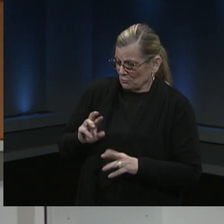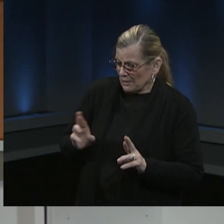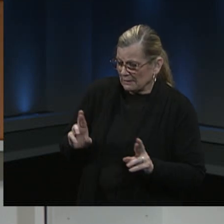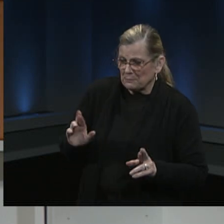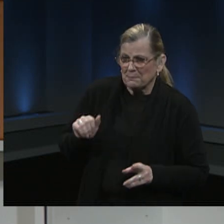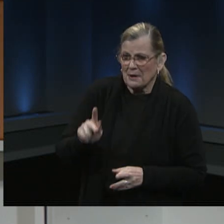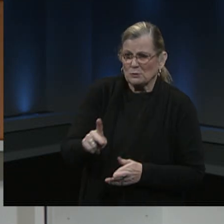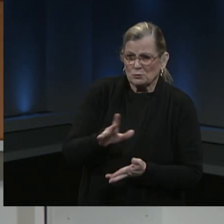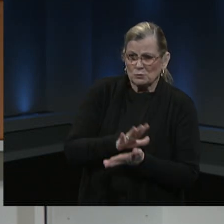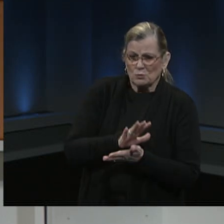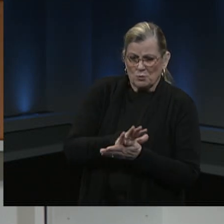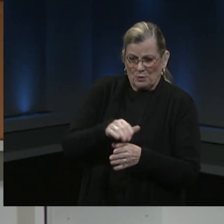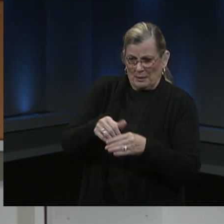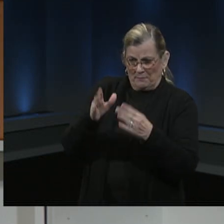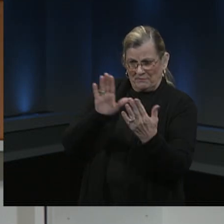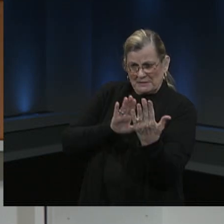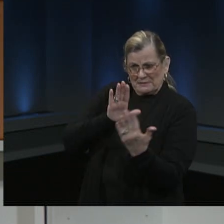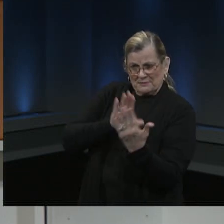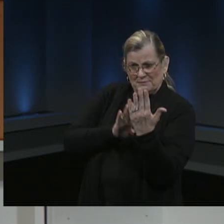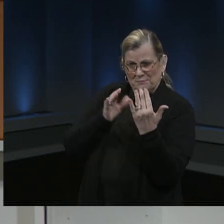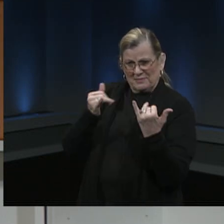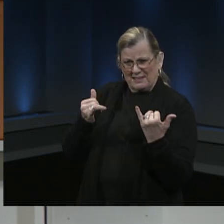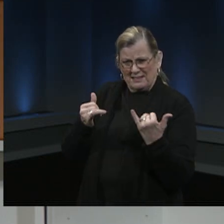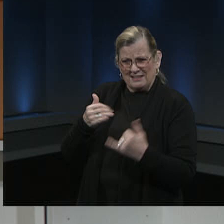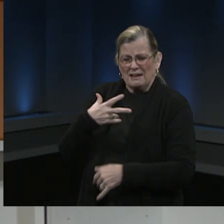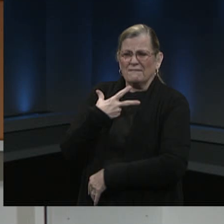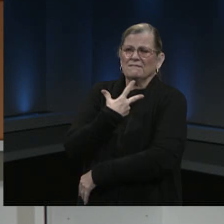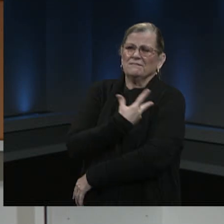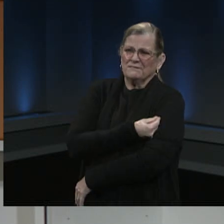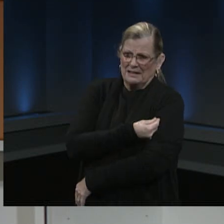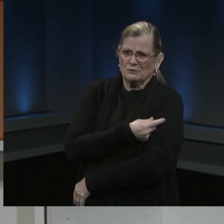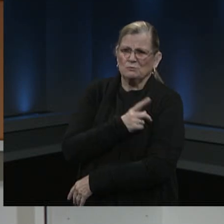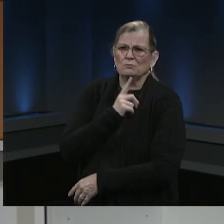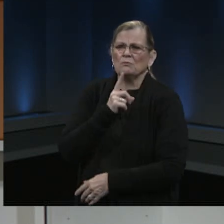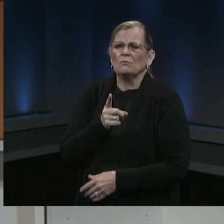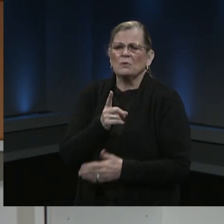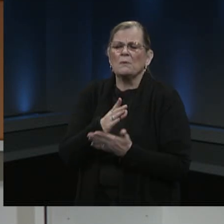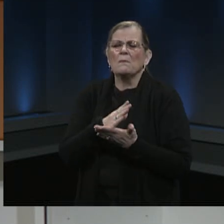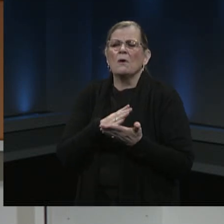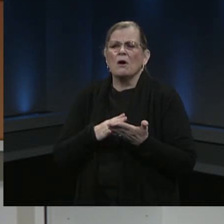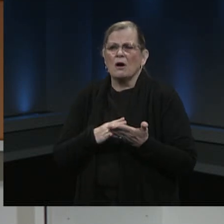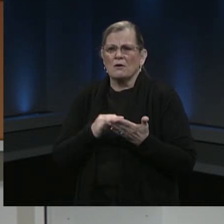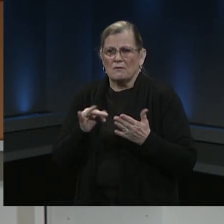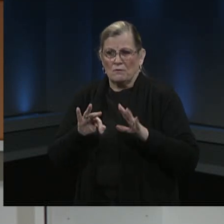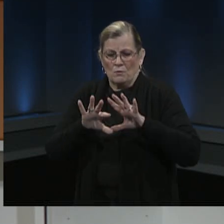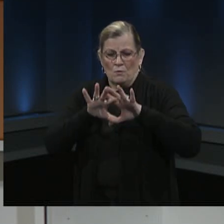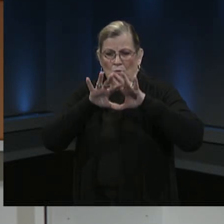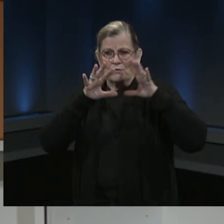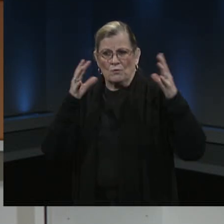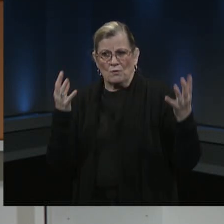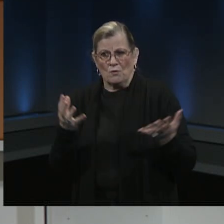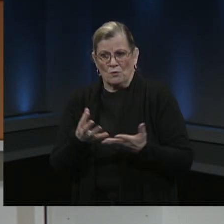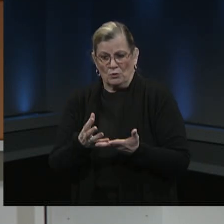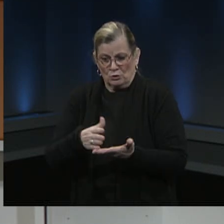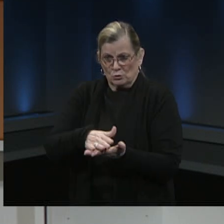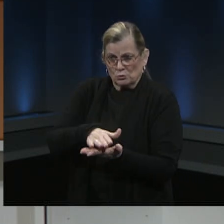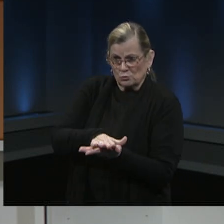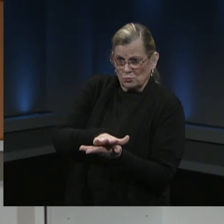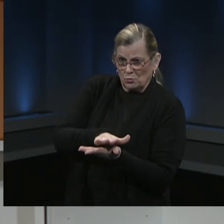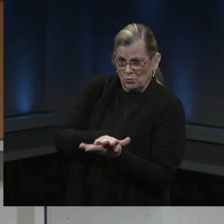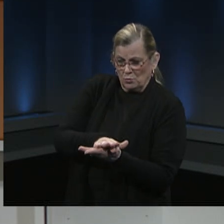we know that vaccines are only a part of the story. School mitigation strategies following those key